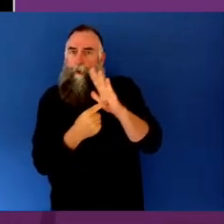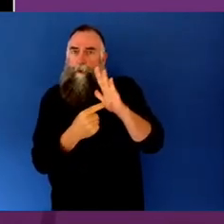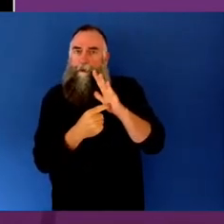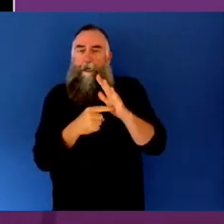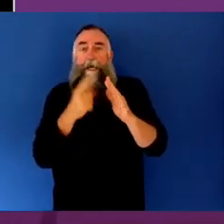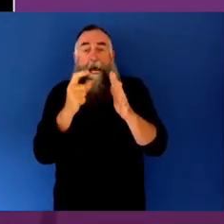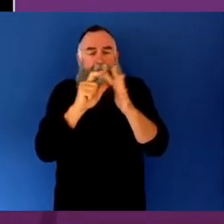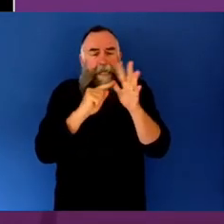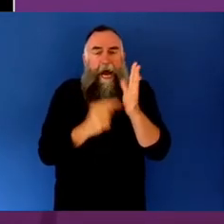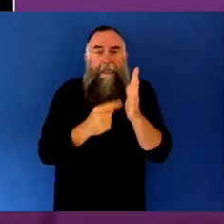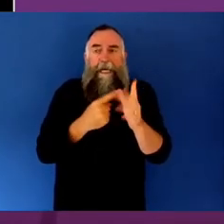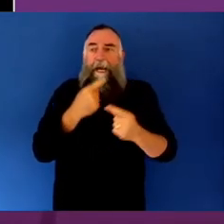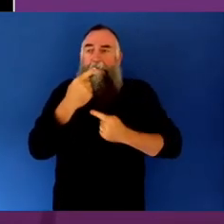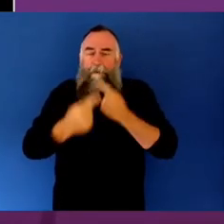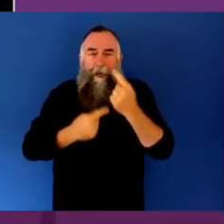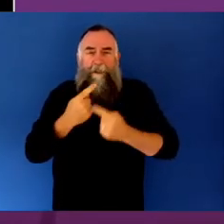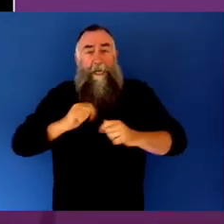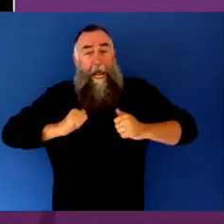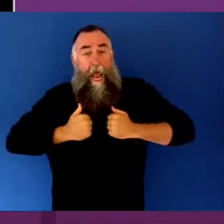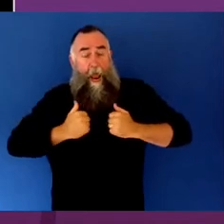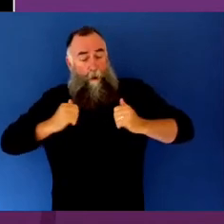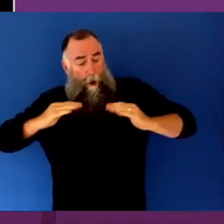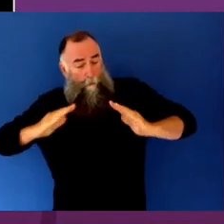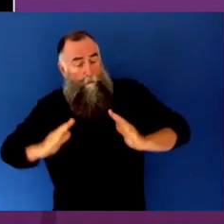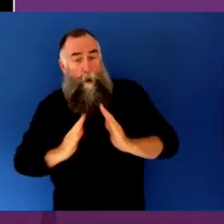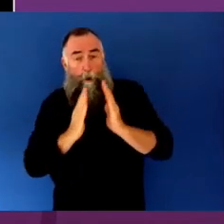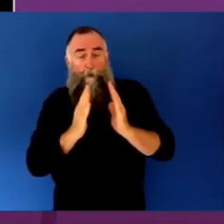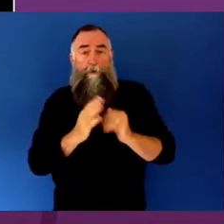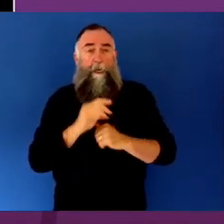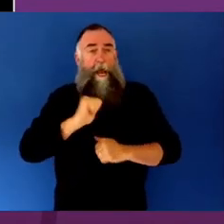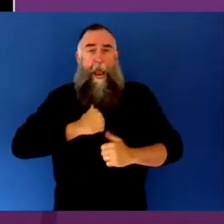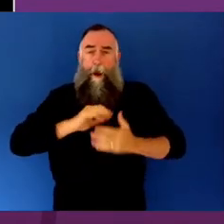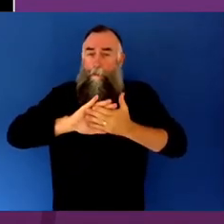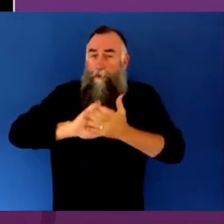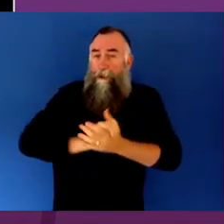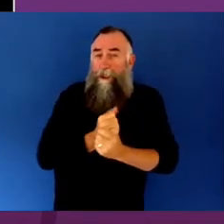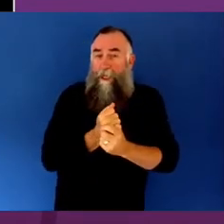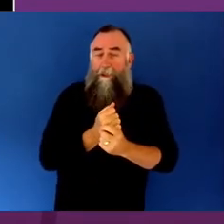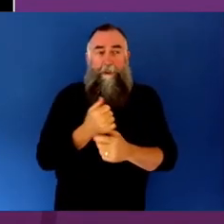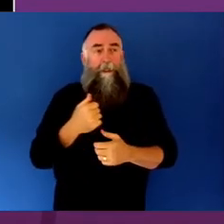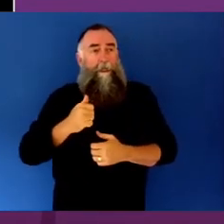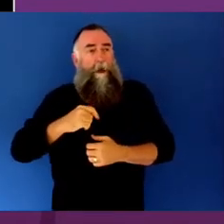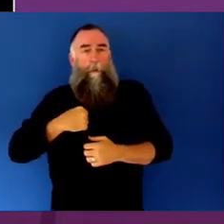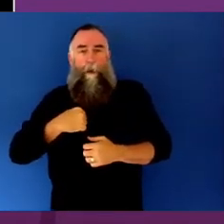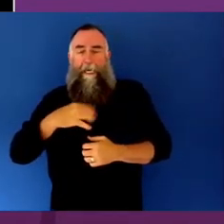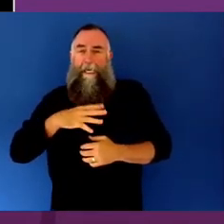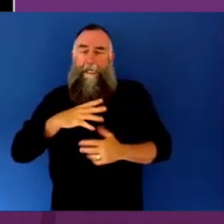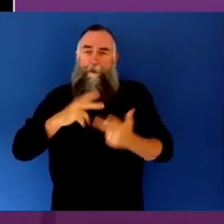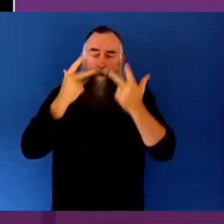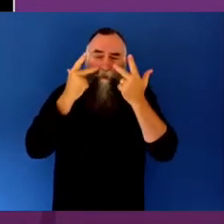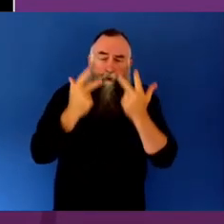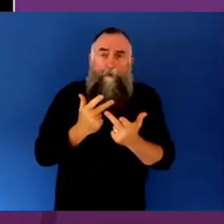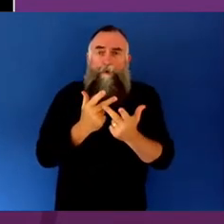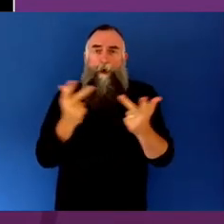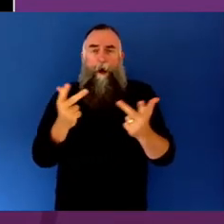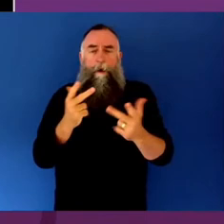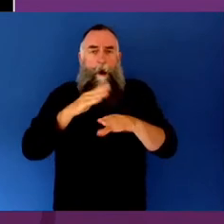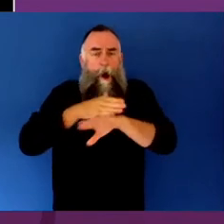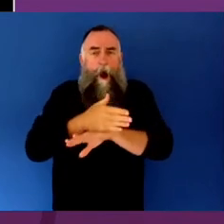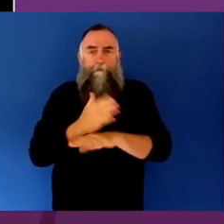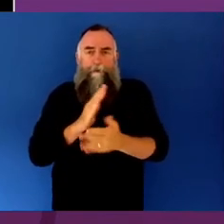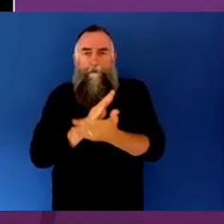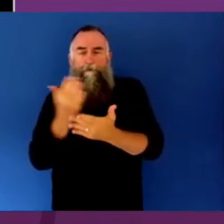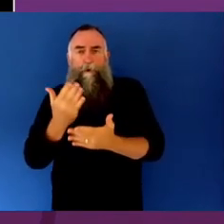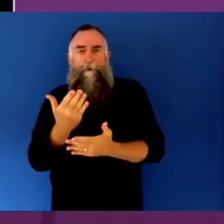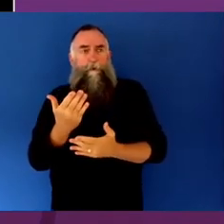and our appreciation of getting in experts from different domains and disciplines to demonstrate the extraordinary power of the arts on us humans